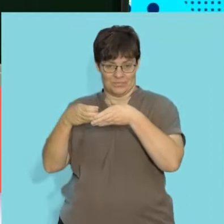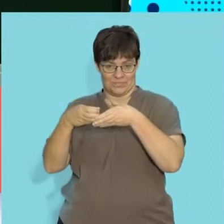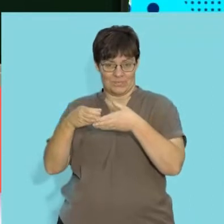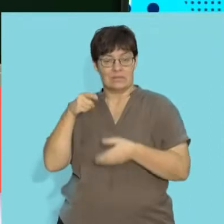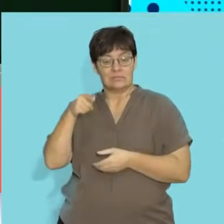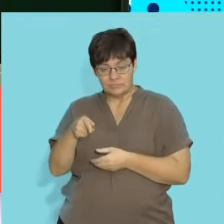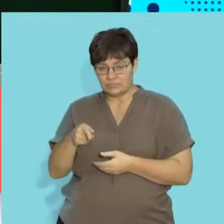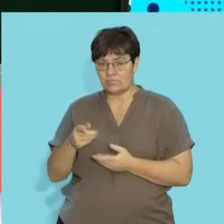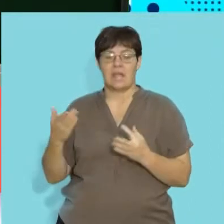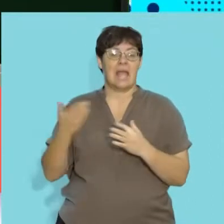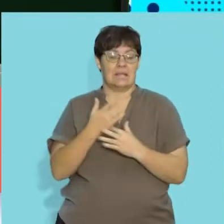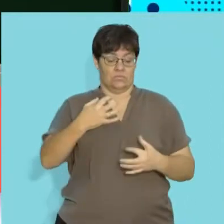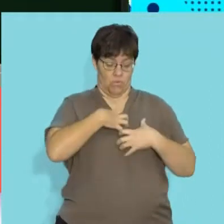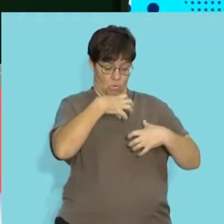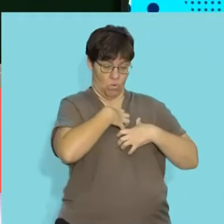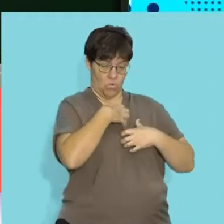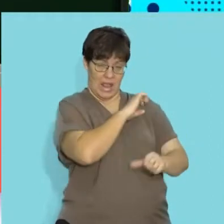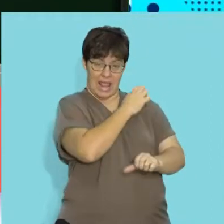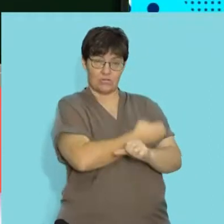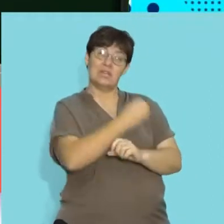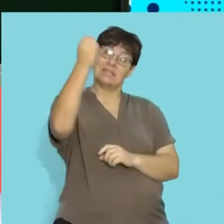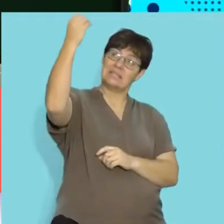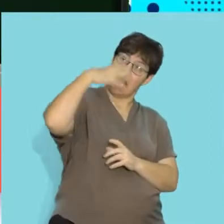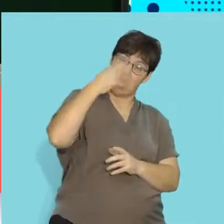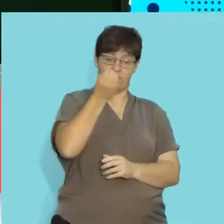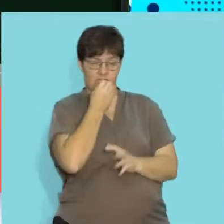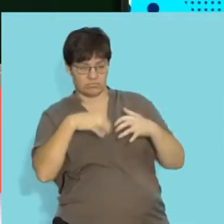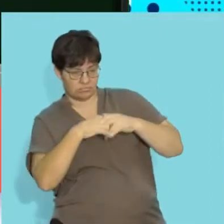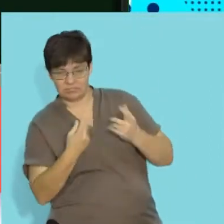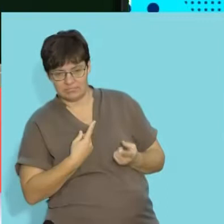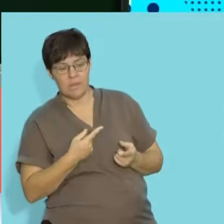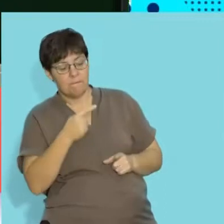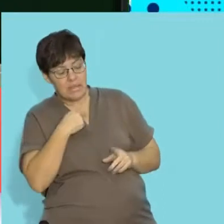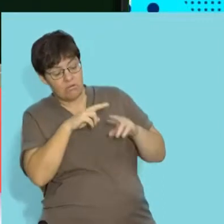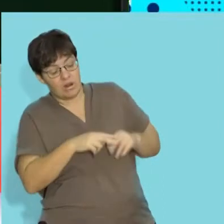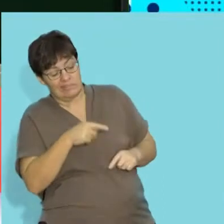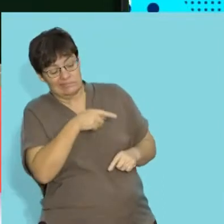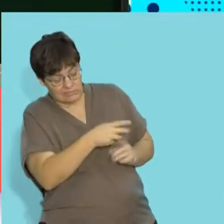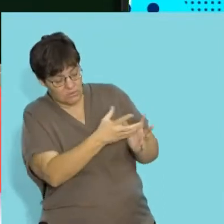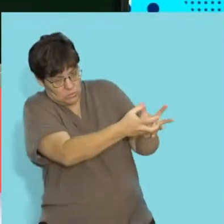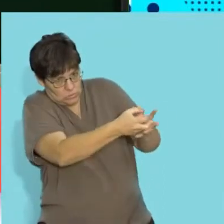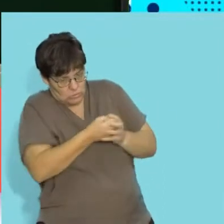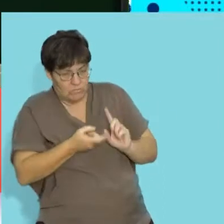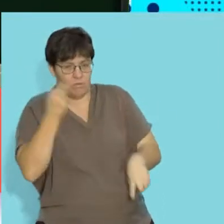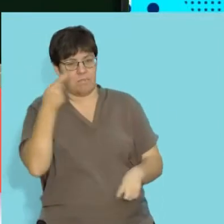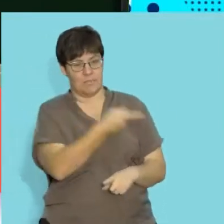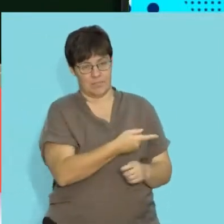And these are individuals that cannot access their energy from the sun and rely on consuming the producers.